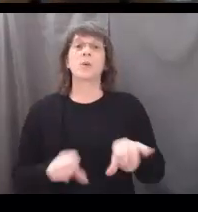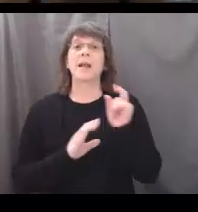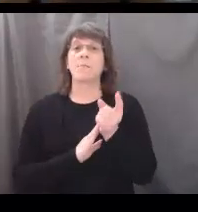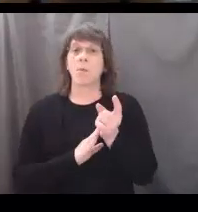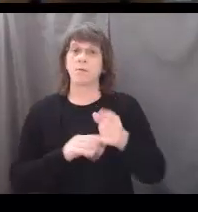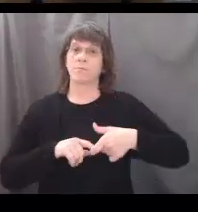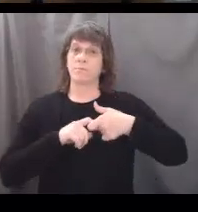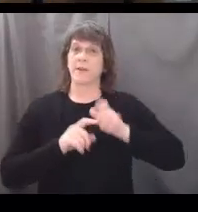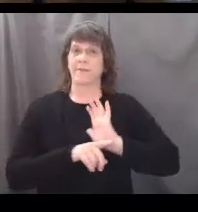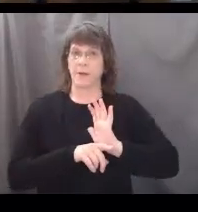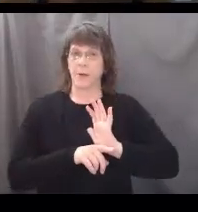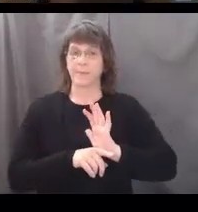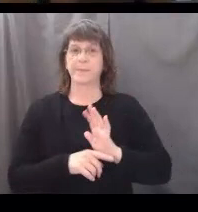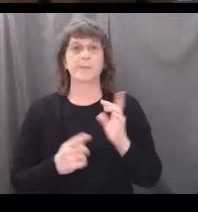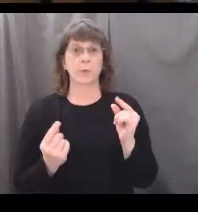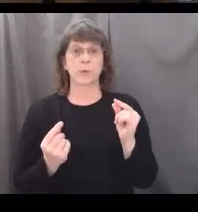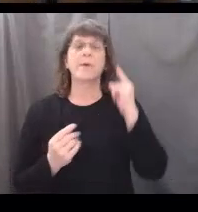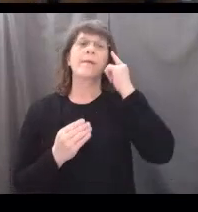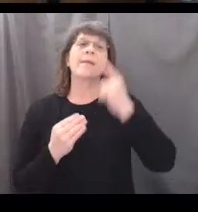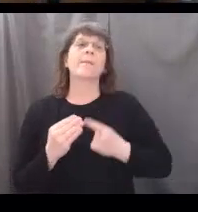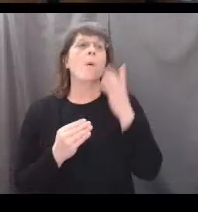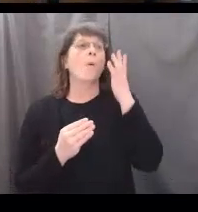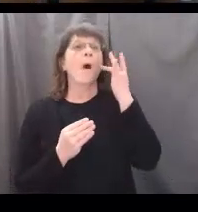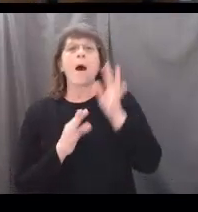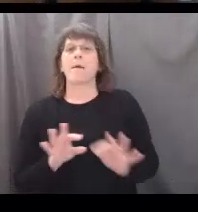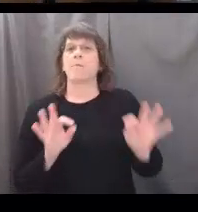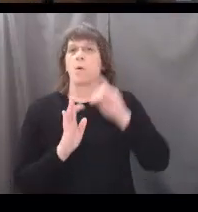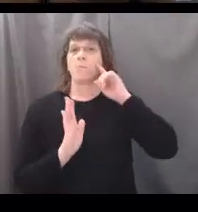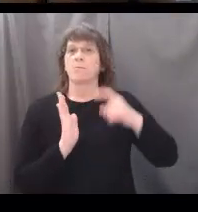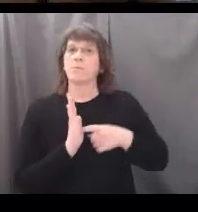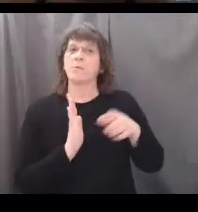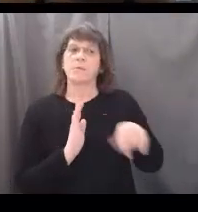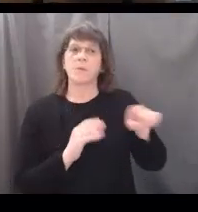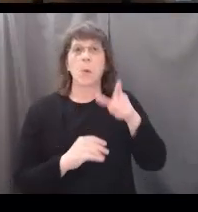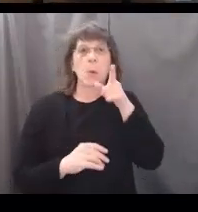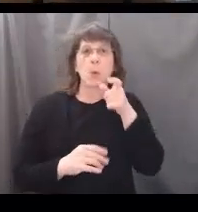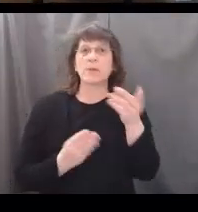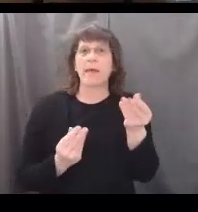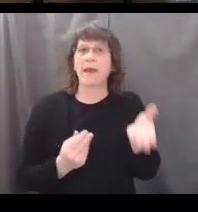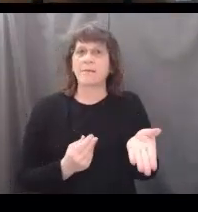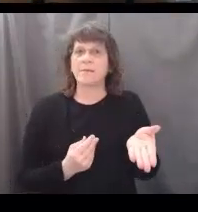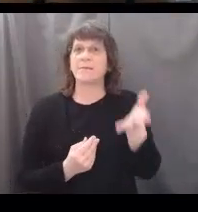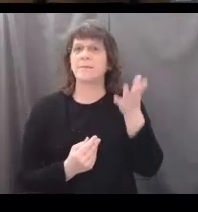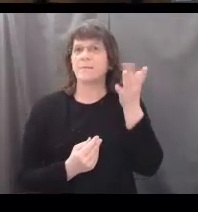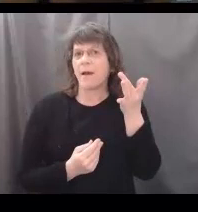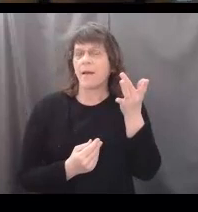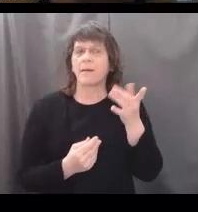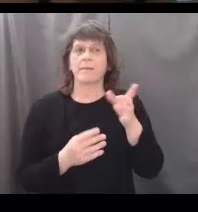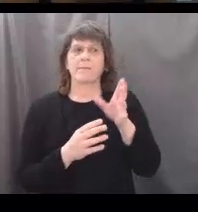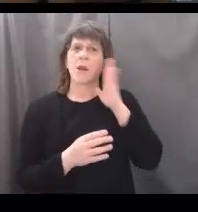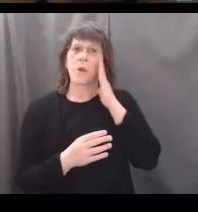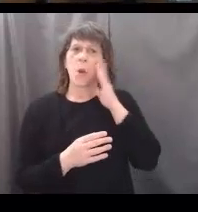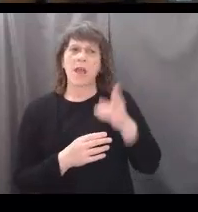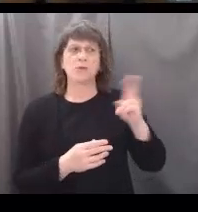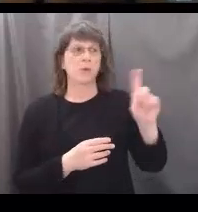to pause your video and think about why it is important to acknowledge whose land we are on and to know the history of the